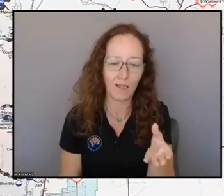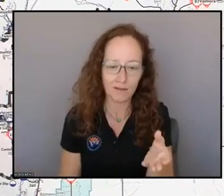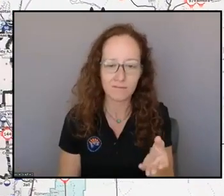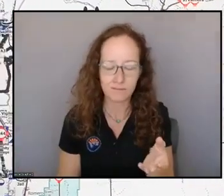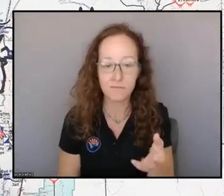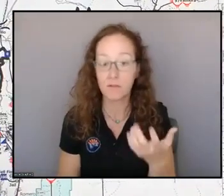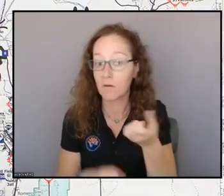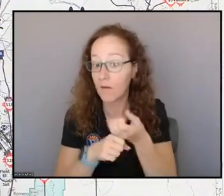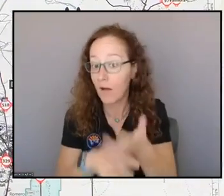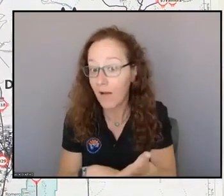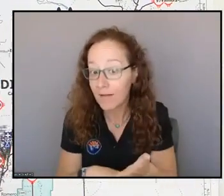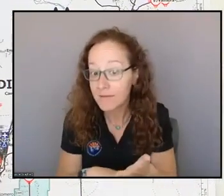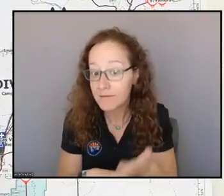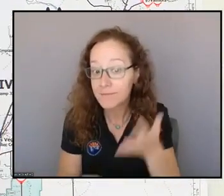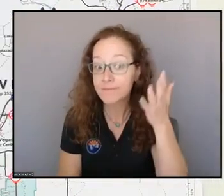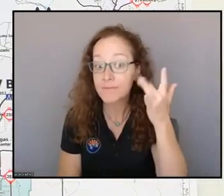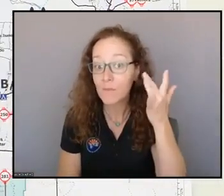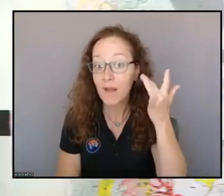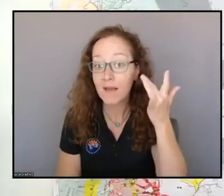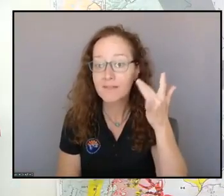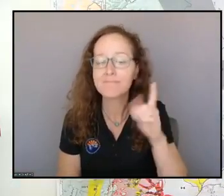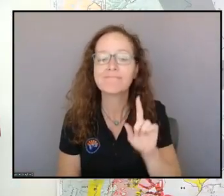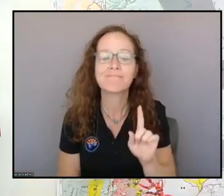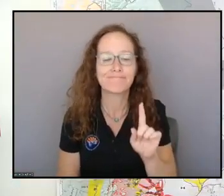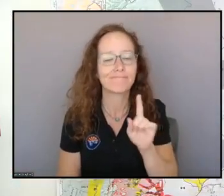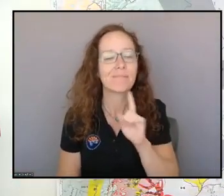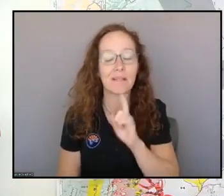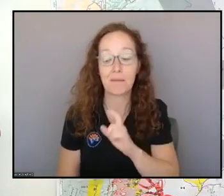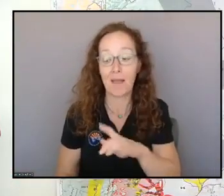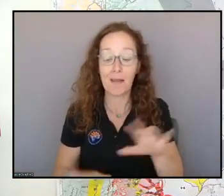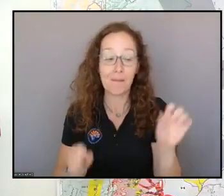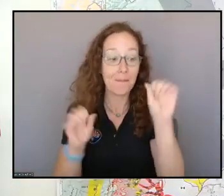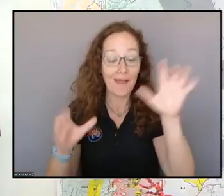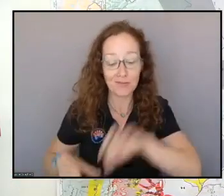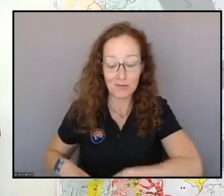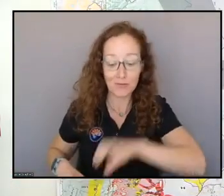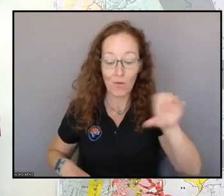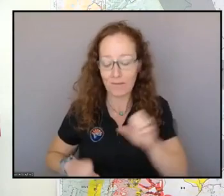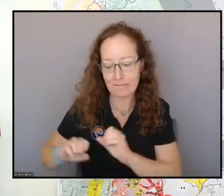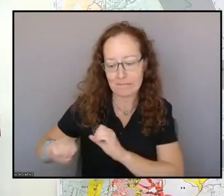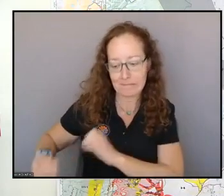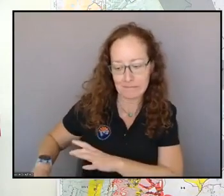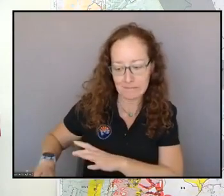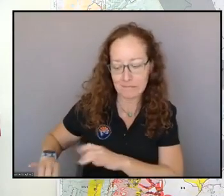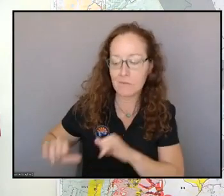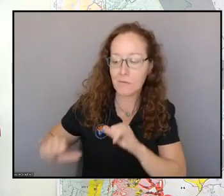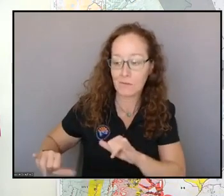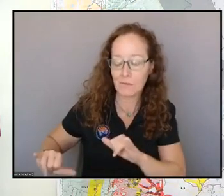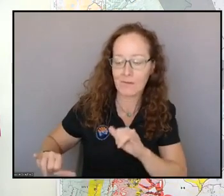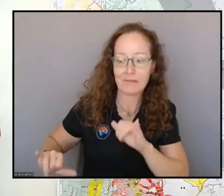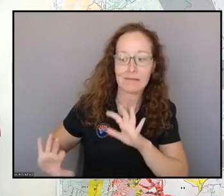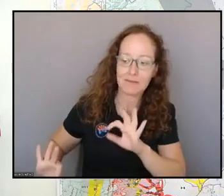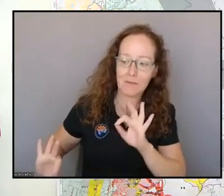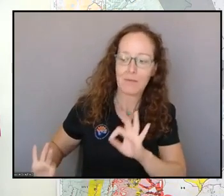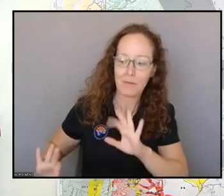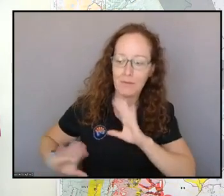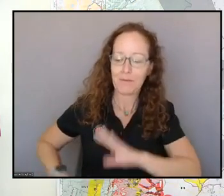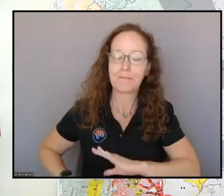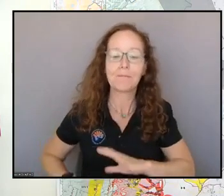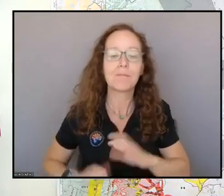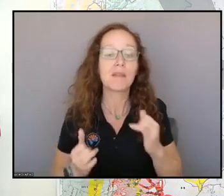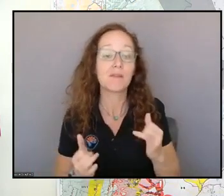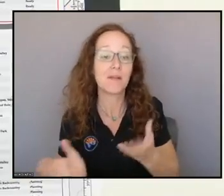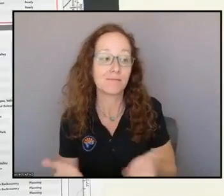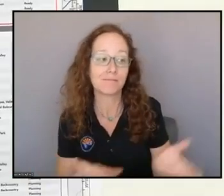Get rid of my magic sword. Cool, it stayed. All right. So, we're actually looking at what is called the air